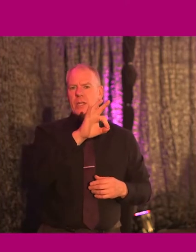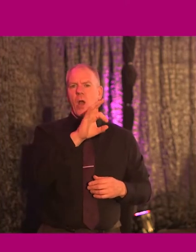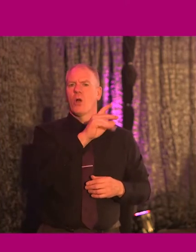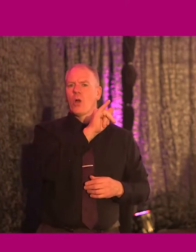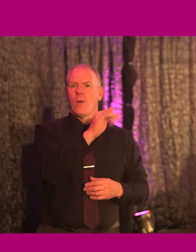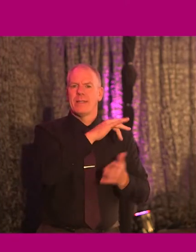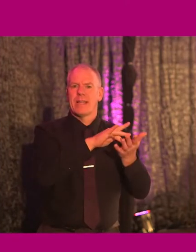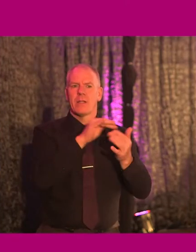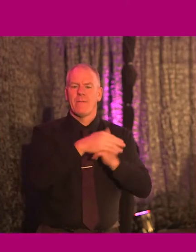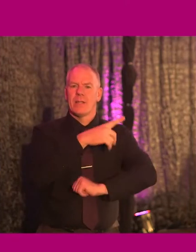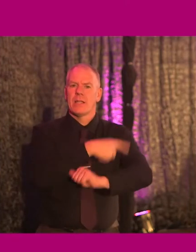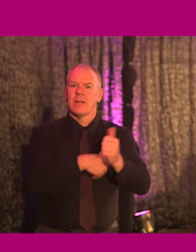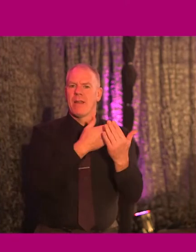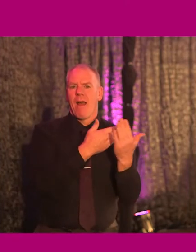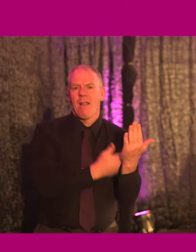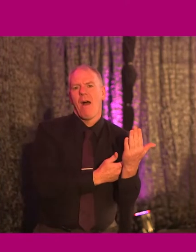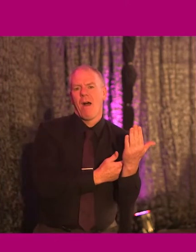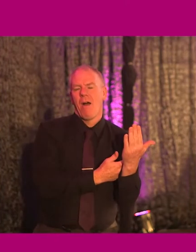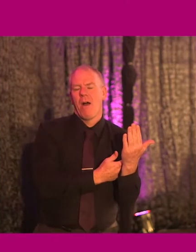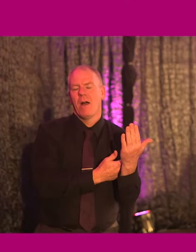and Policy in the Real Productive